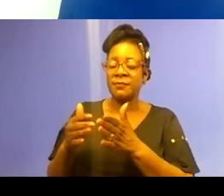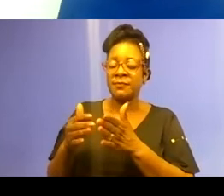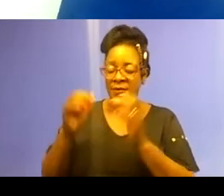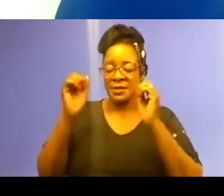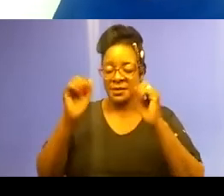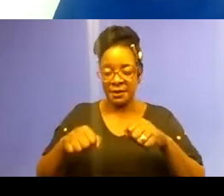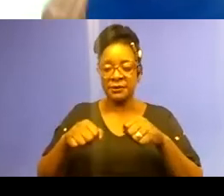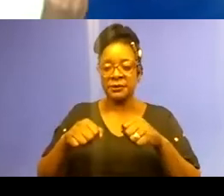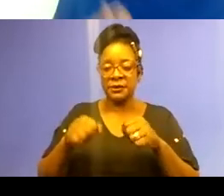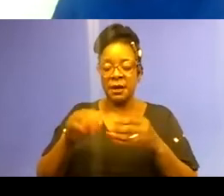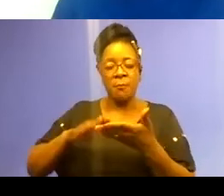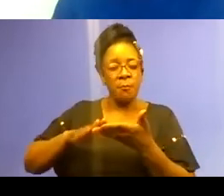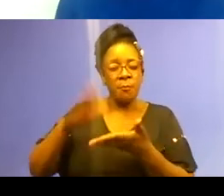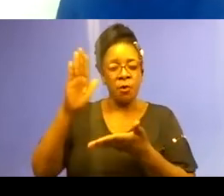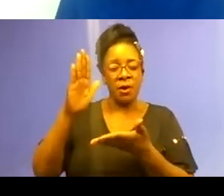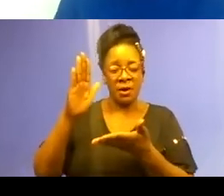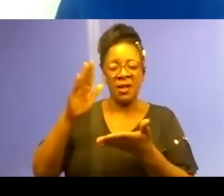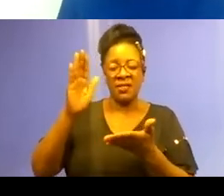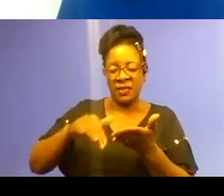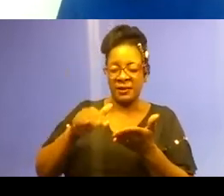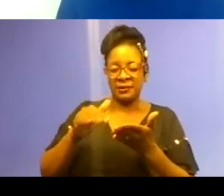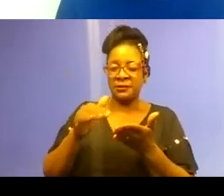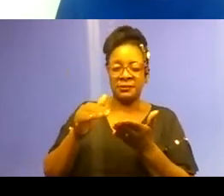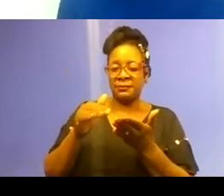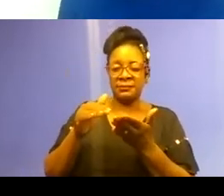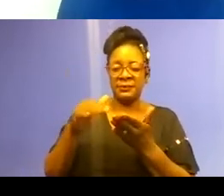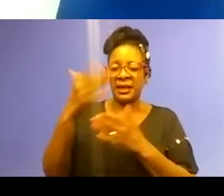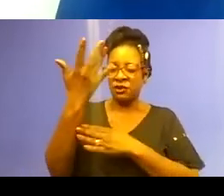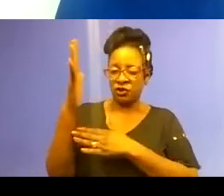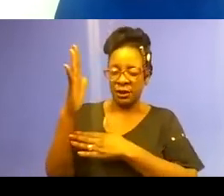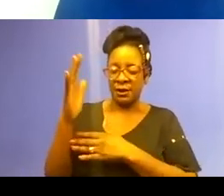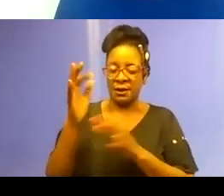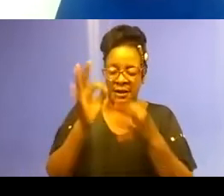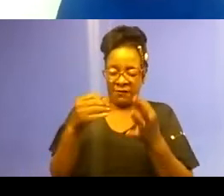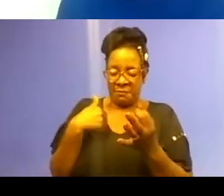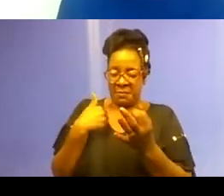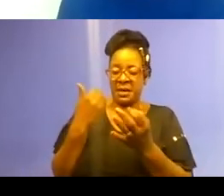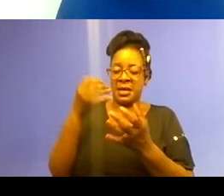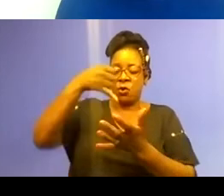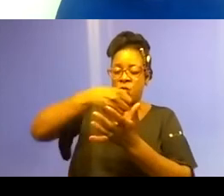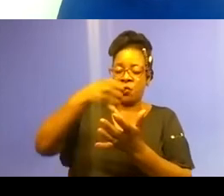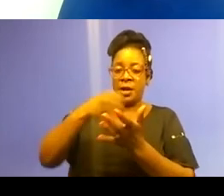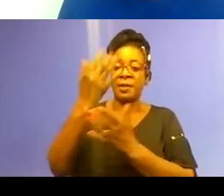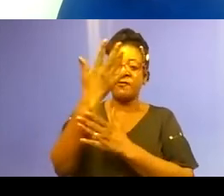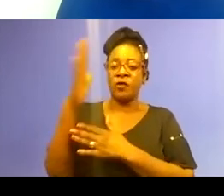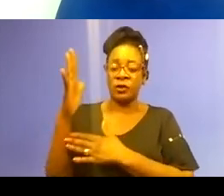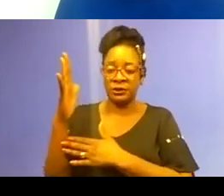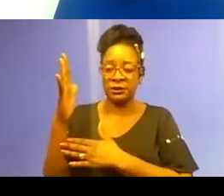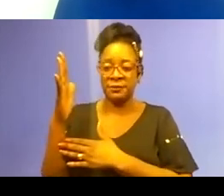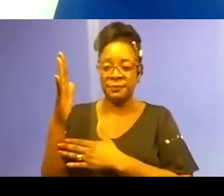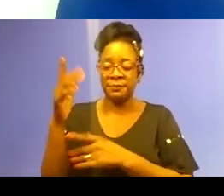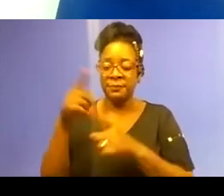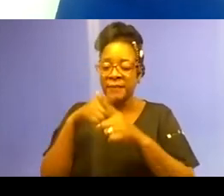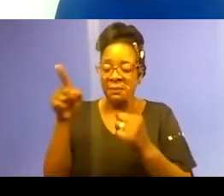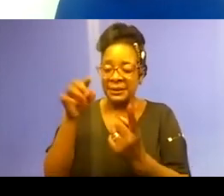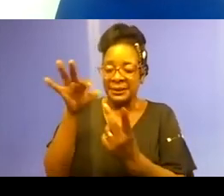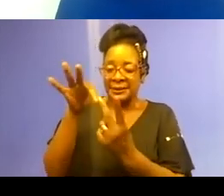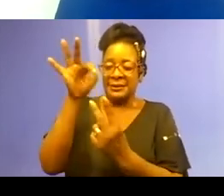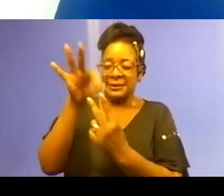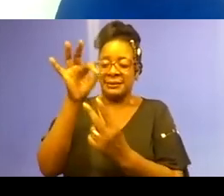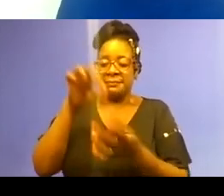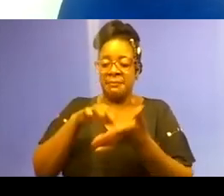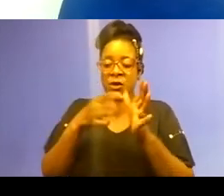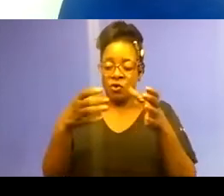a tree if I'm a part of a forest. And racial identity is a group identity. It's something we